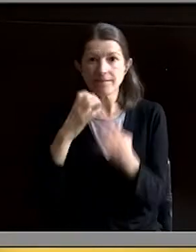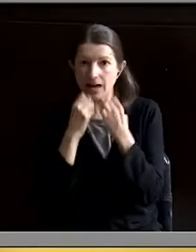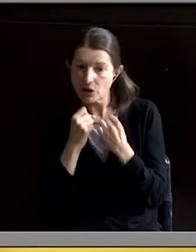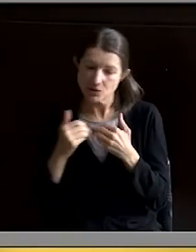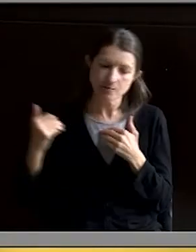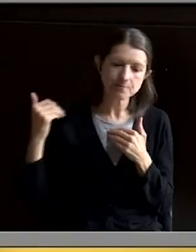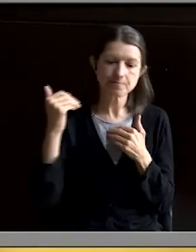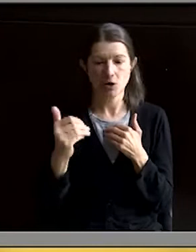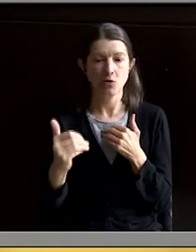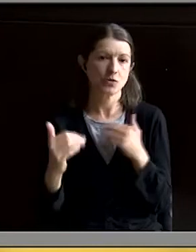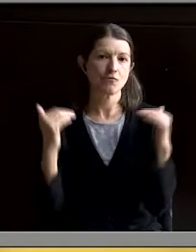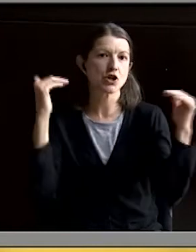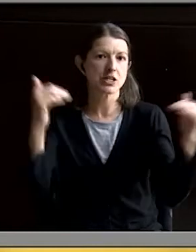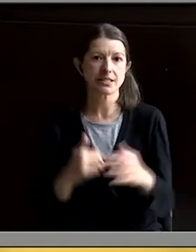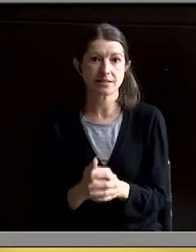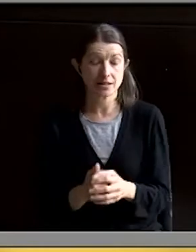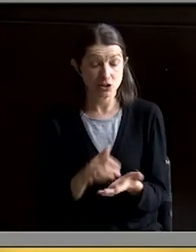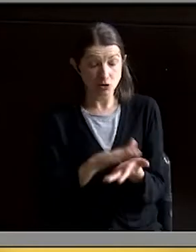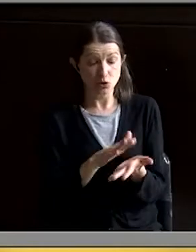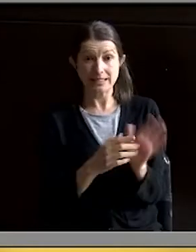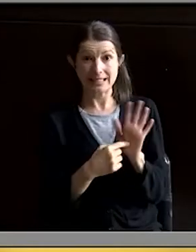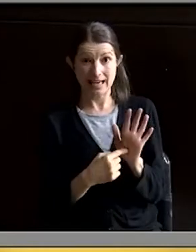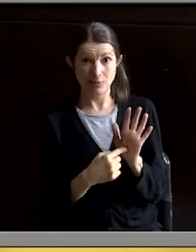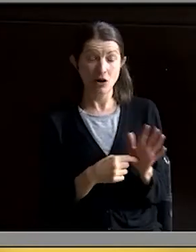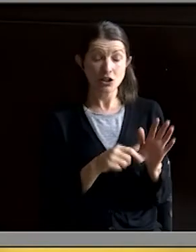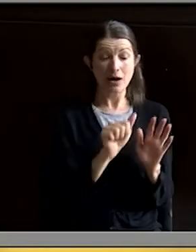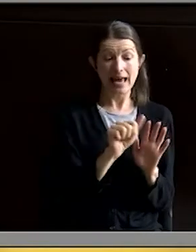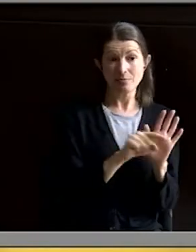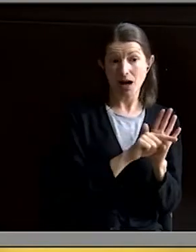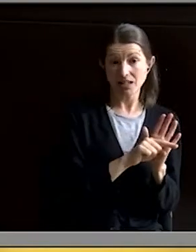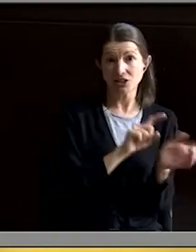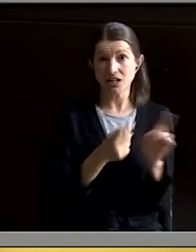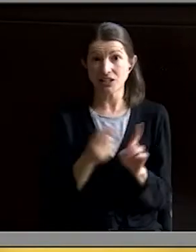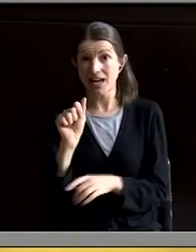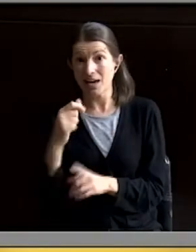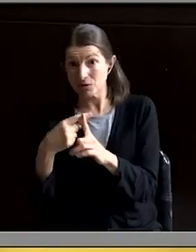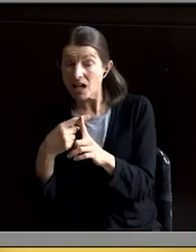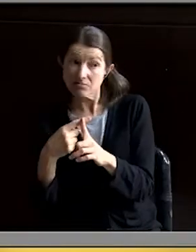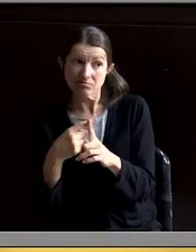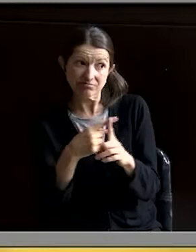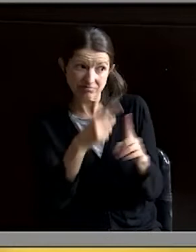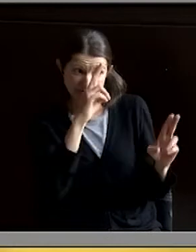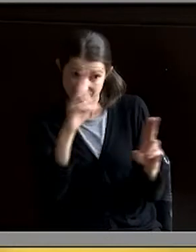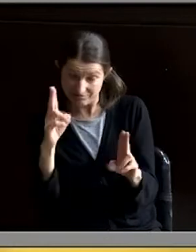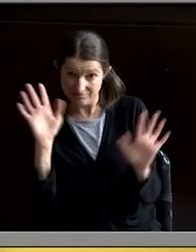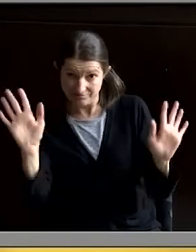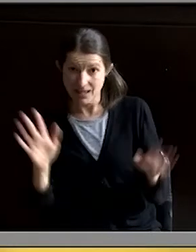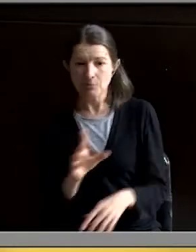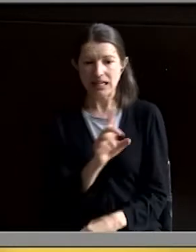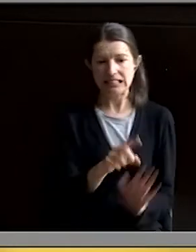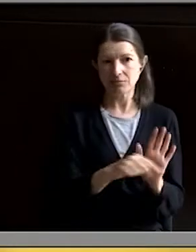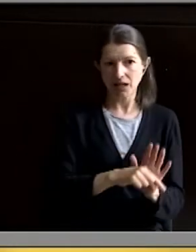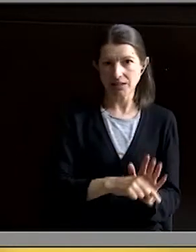furthest. So to use school as an example, while going from an A minus to an A plus is certainly admirable, the student who went from a D